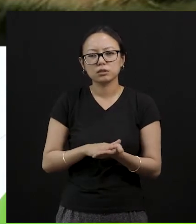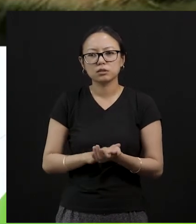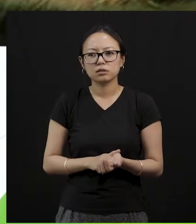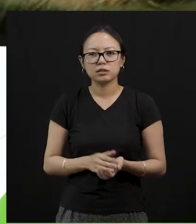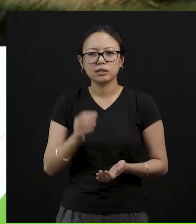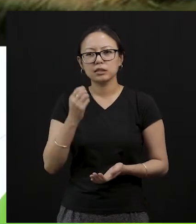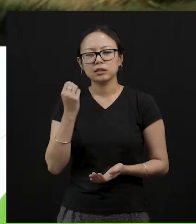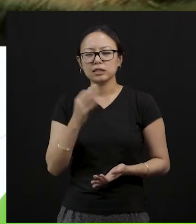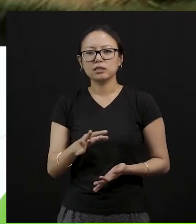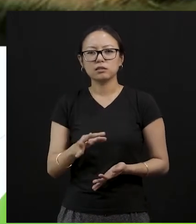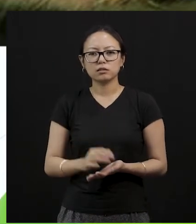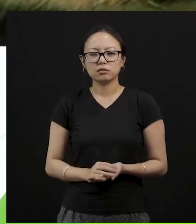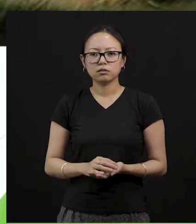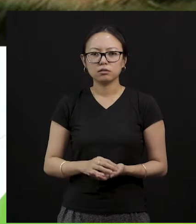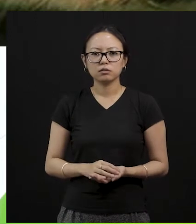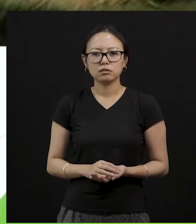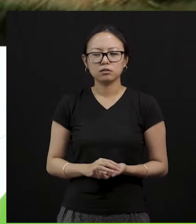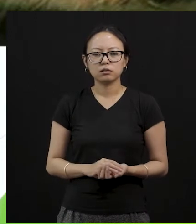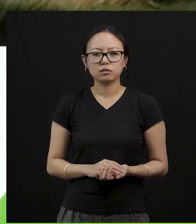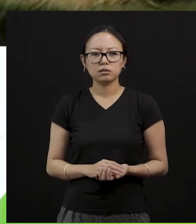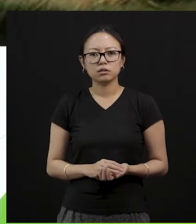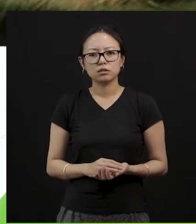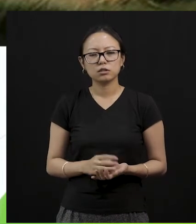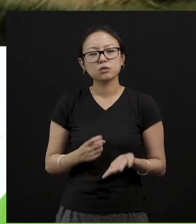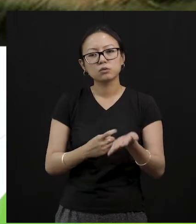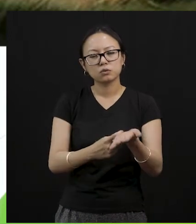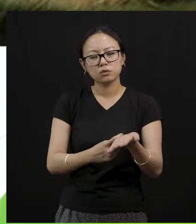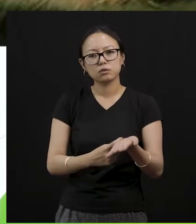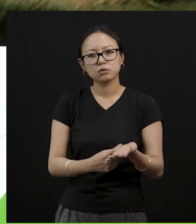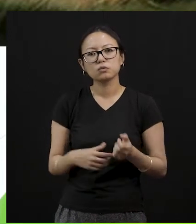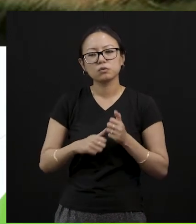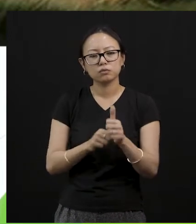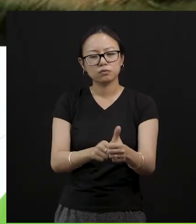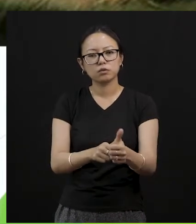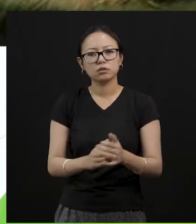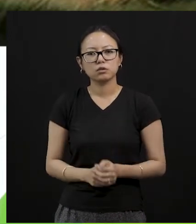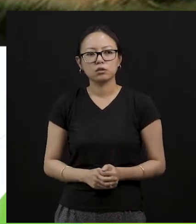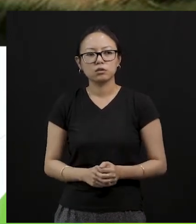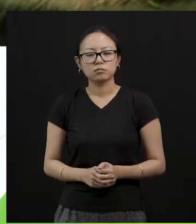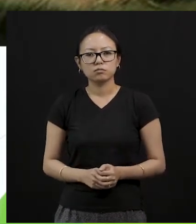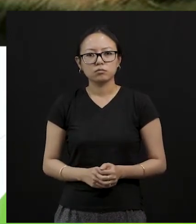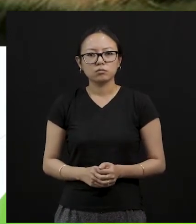we all can follow. Let me show you a picture. As you can see there are two pictures on the screen.